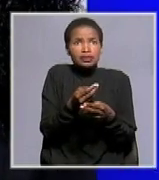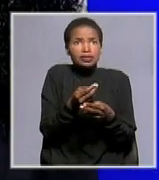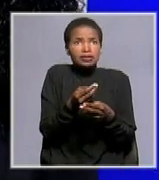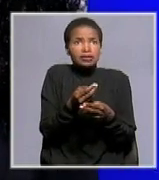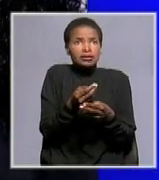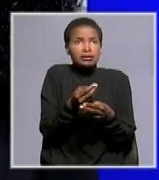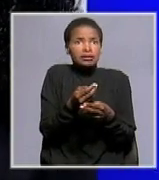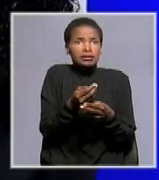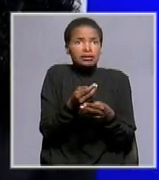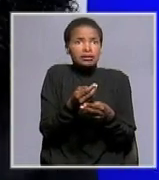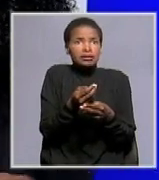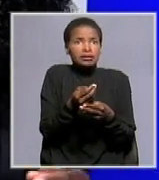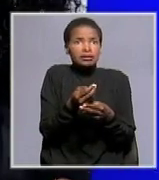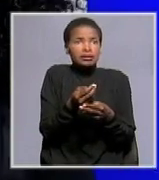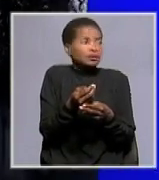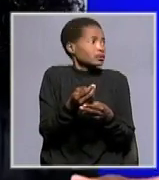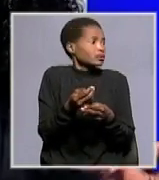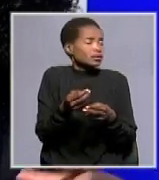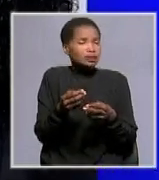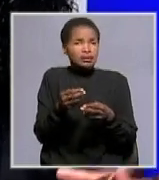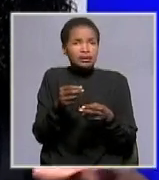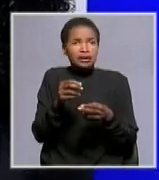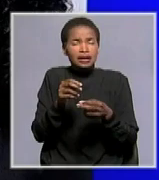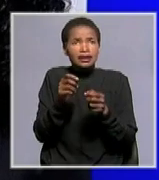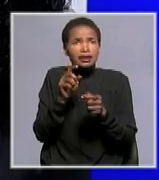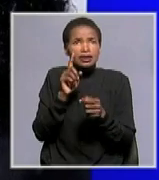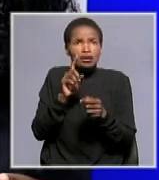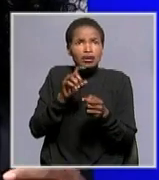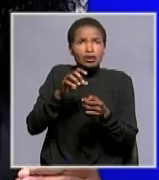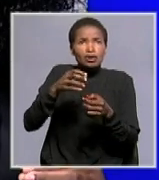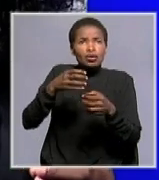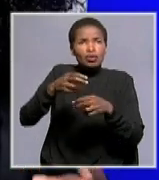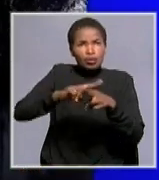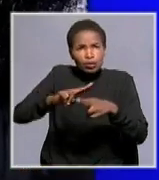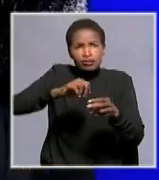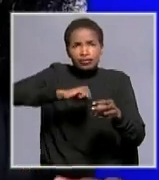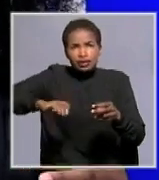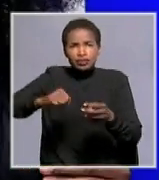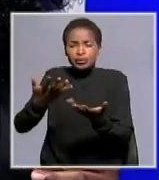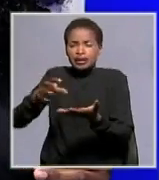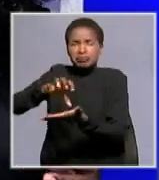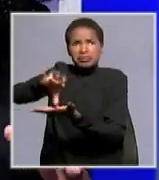disposal to their landfills and again managing the landfill and again